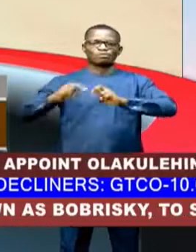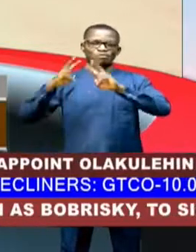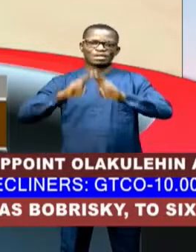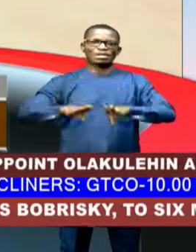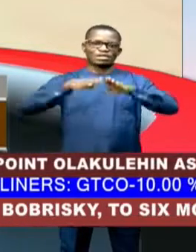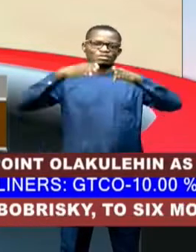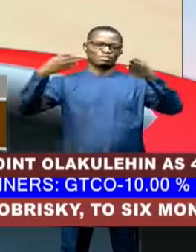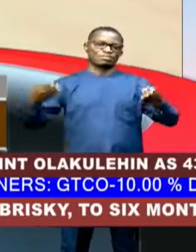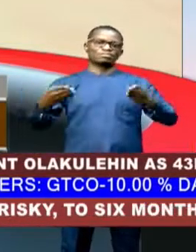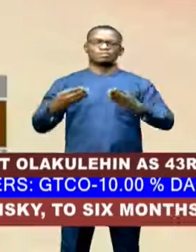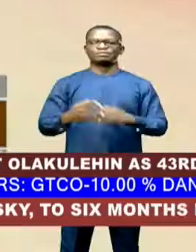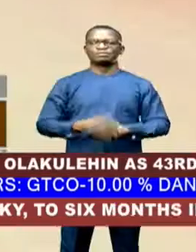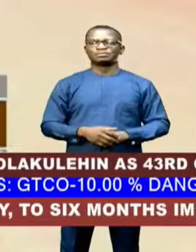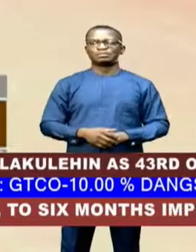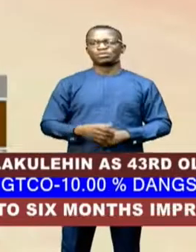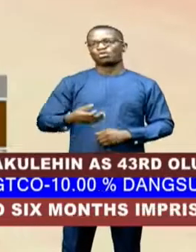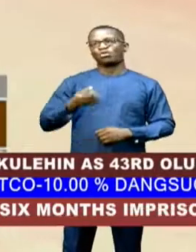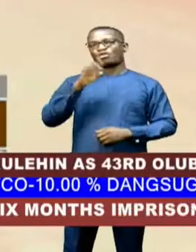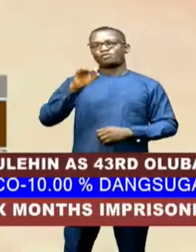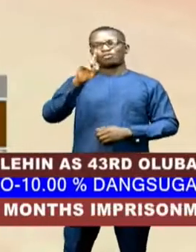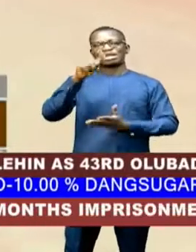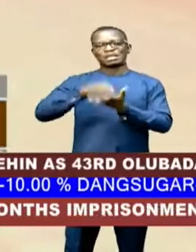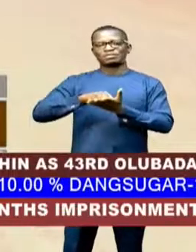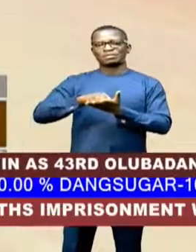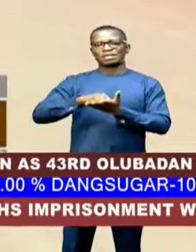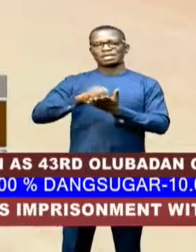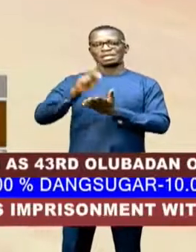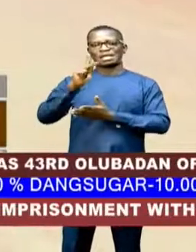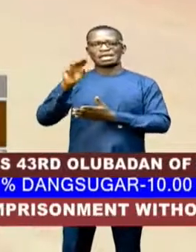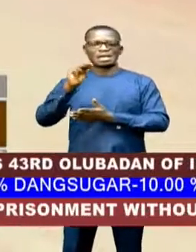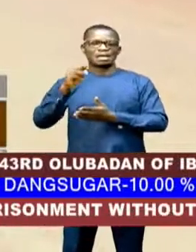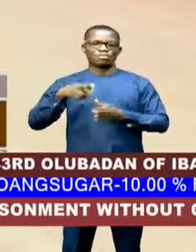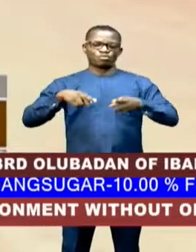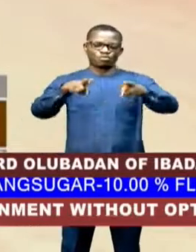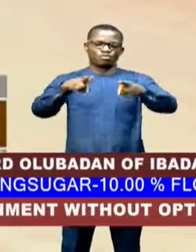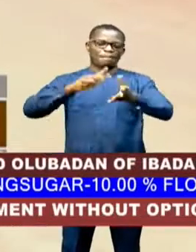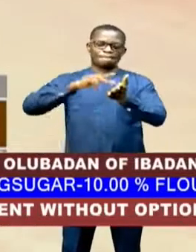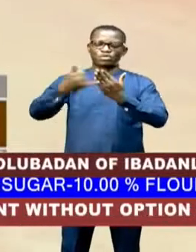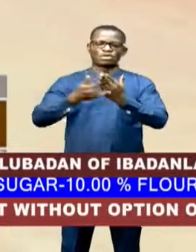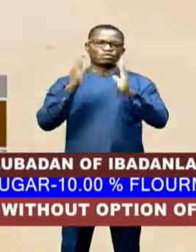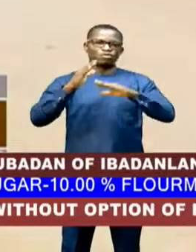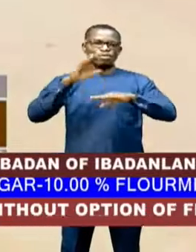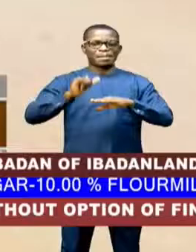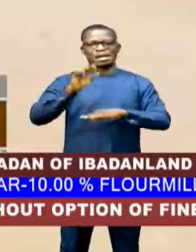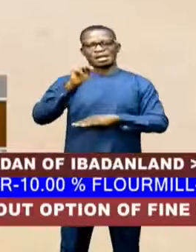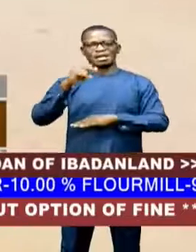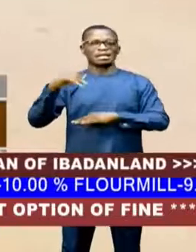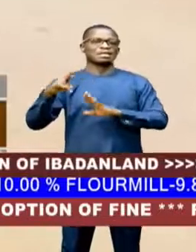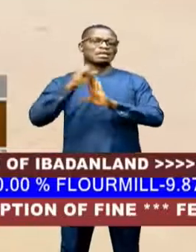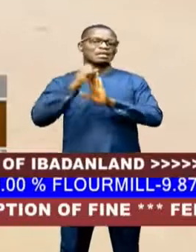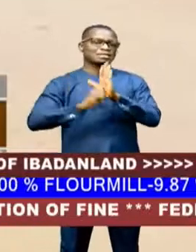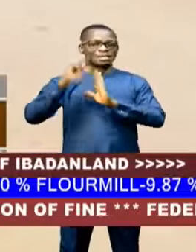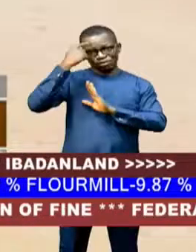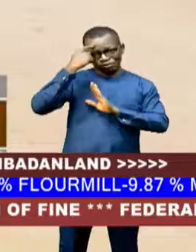reports. Of the 1,000 kilometers road projects embarked upon by the Niger State Government